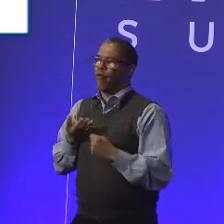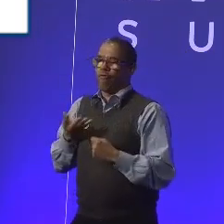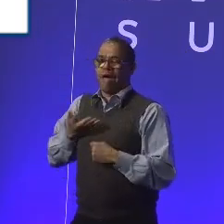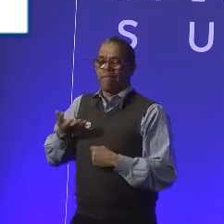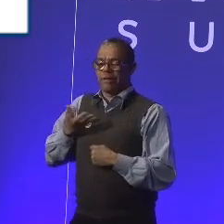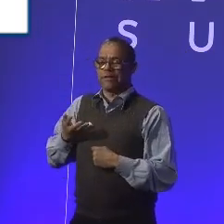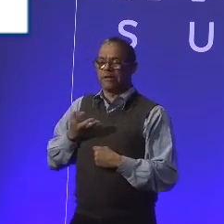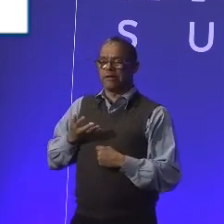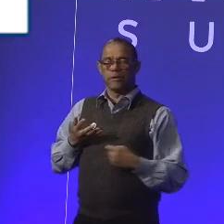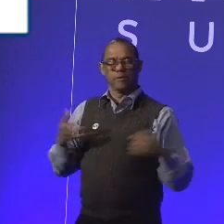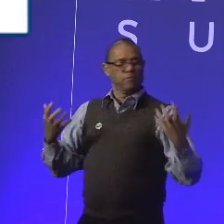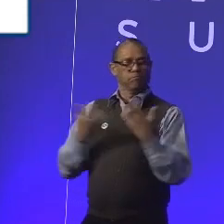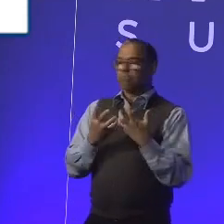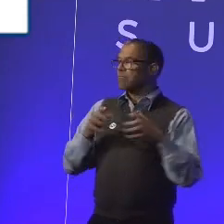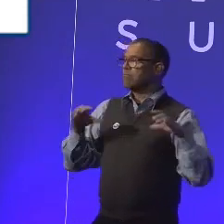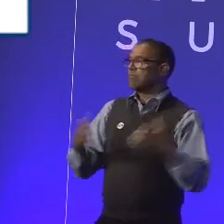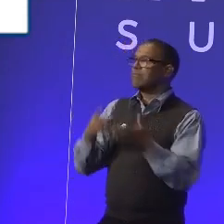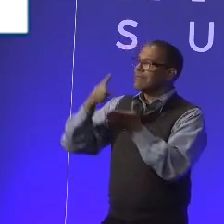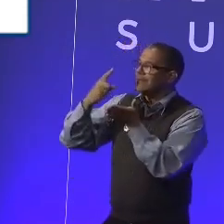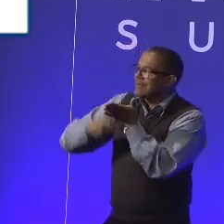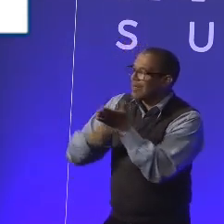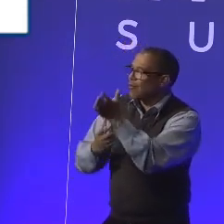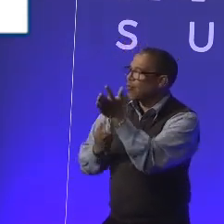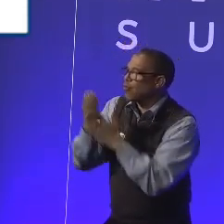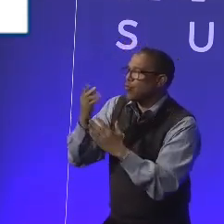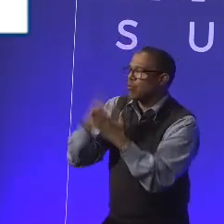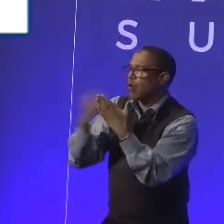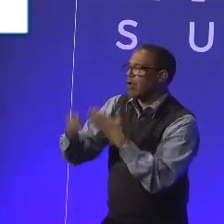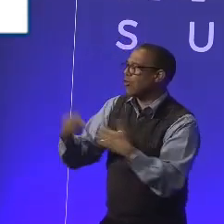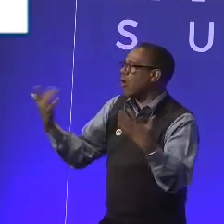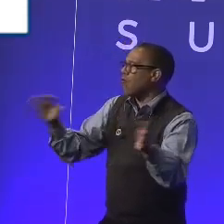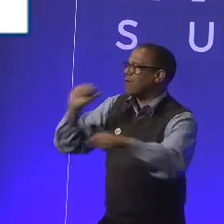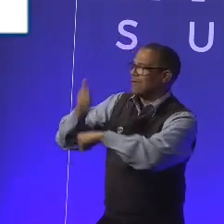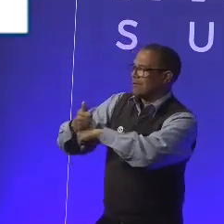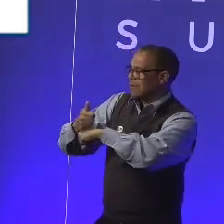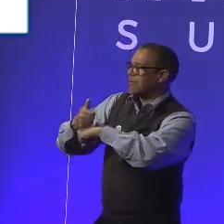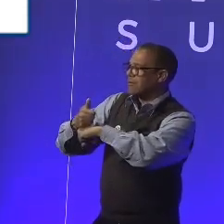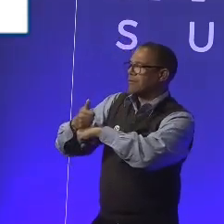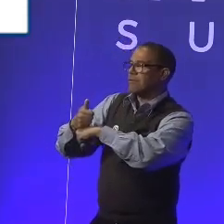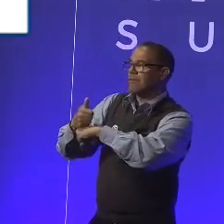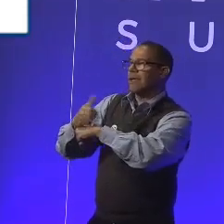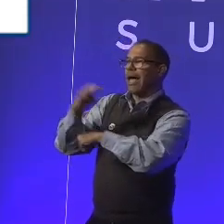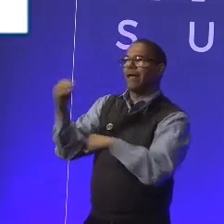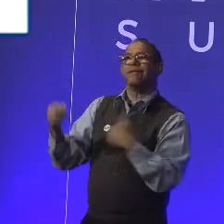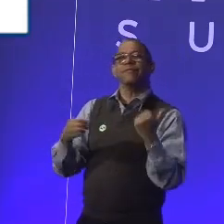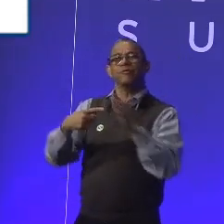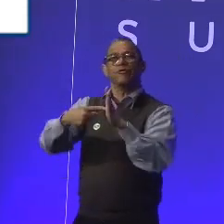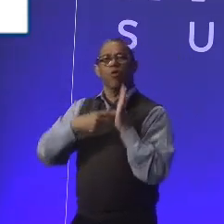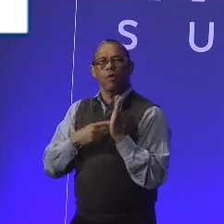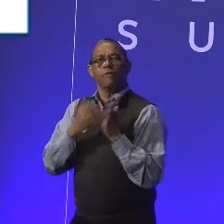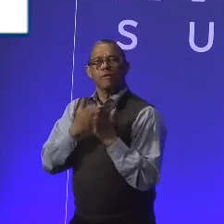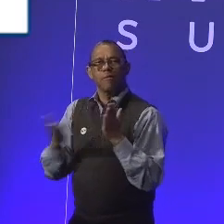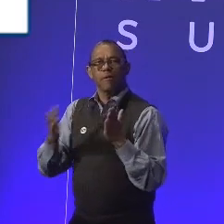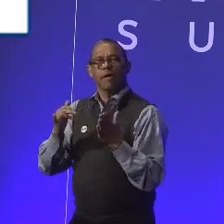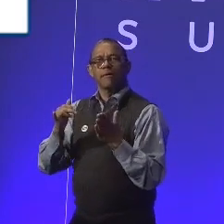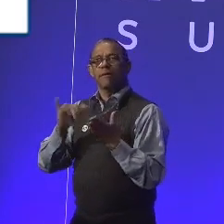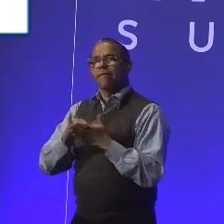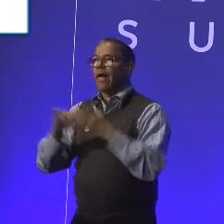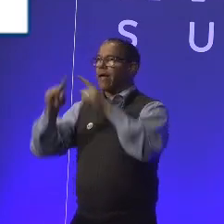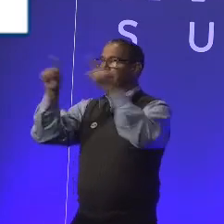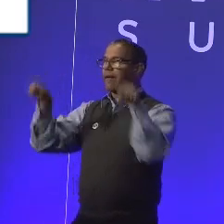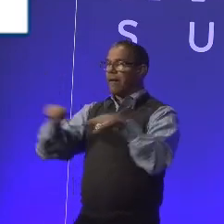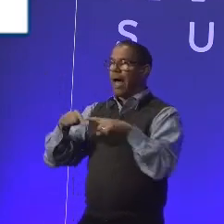talking us through the actual project they already had. And he was showing me some things on the screen that I could use to